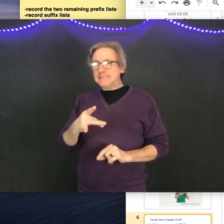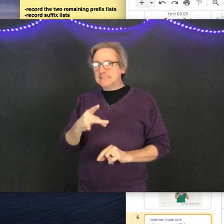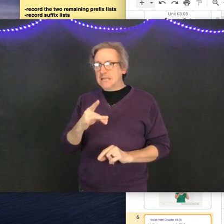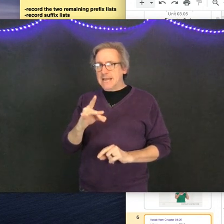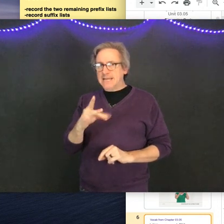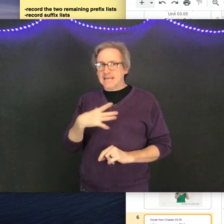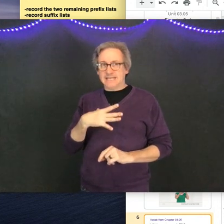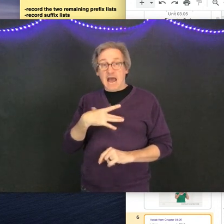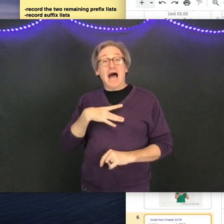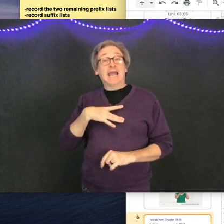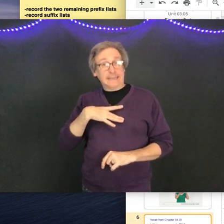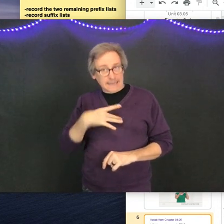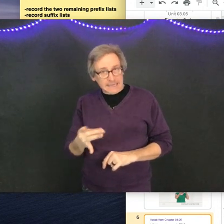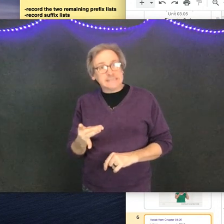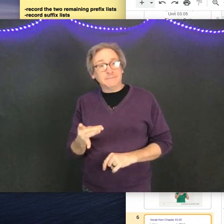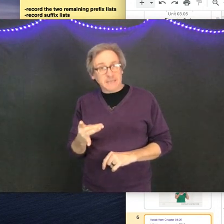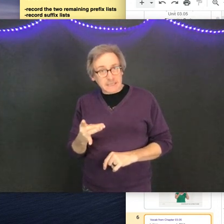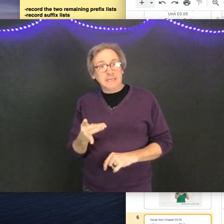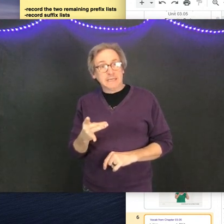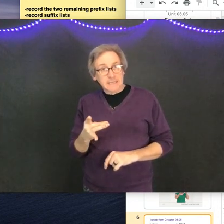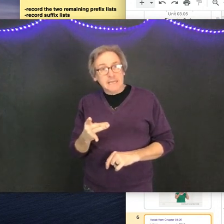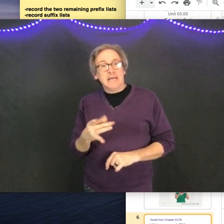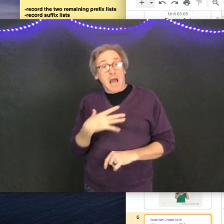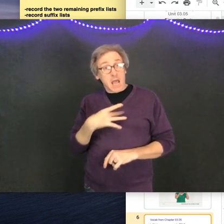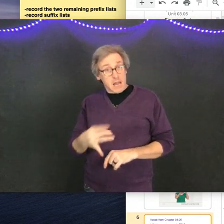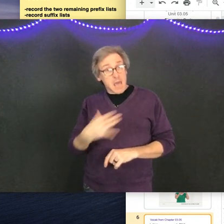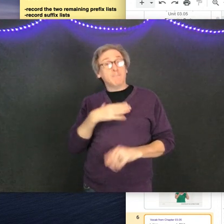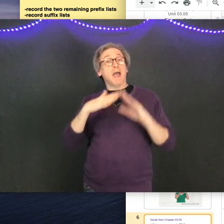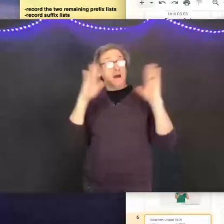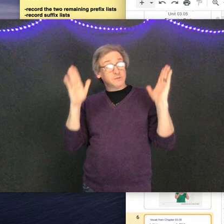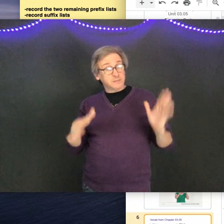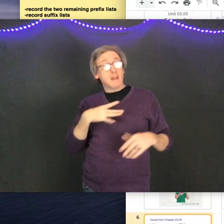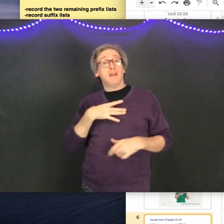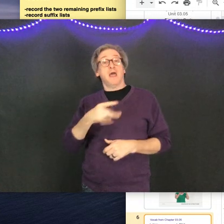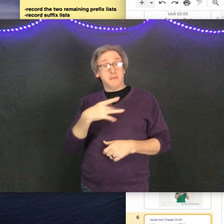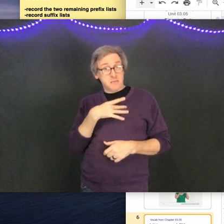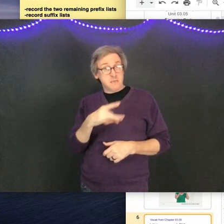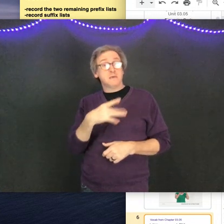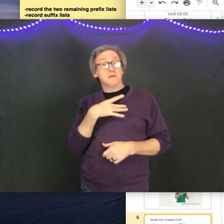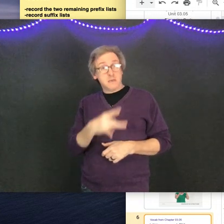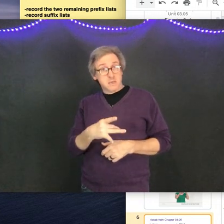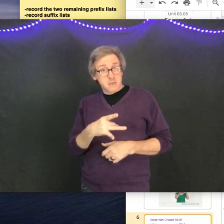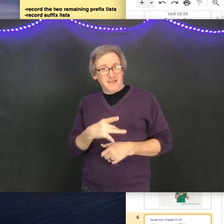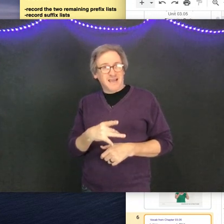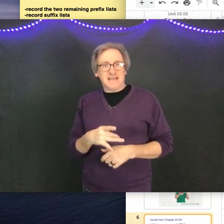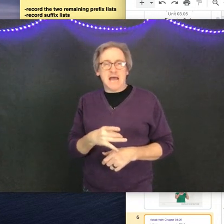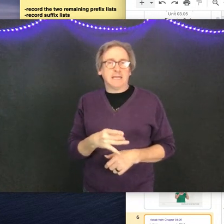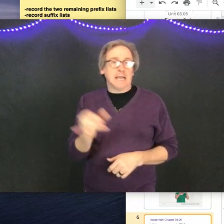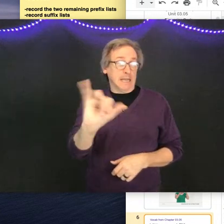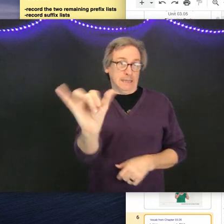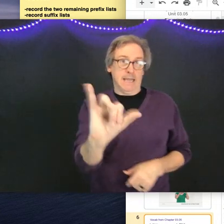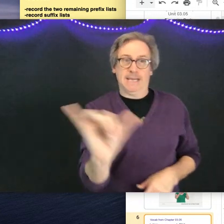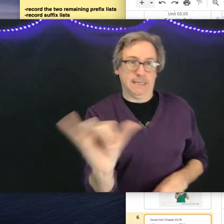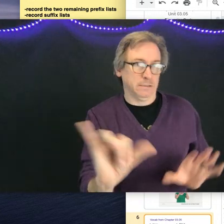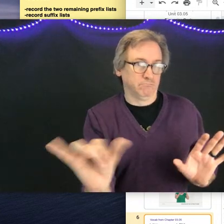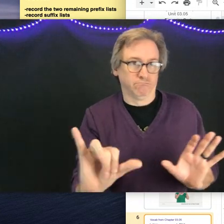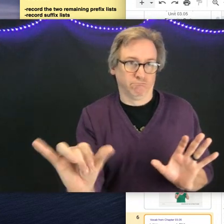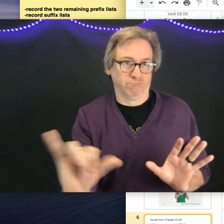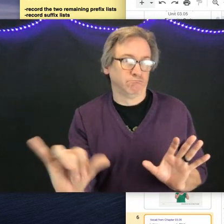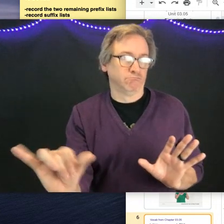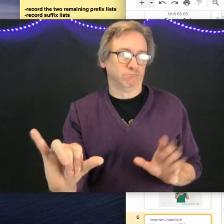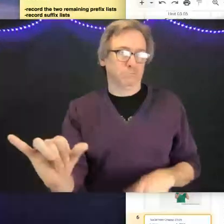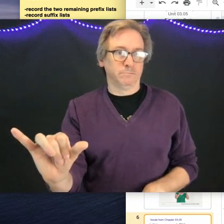This is like as in I like something. I like my house. Like. Not like.